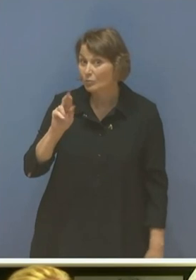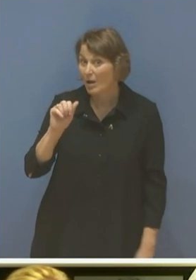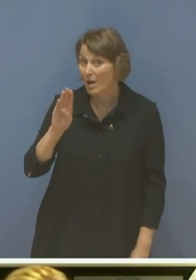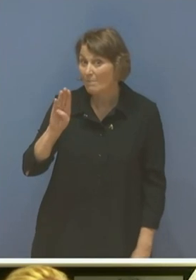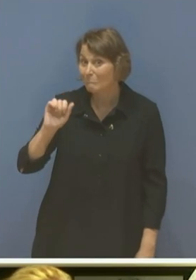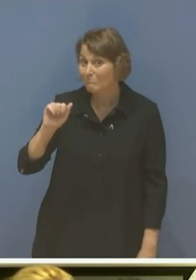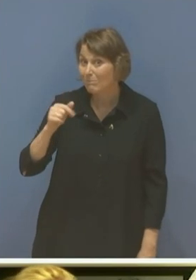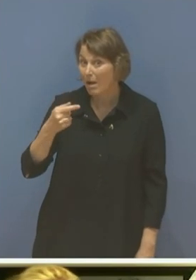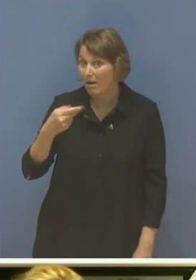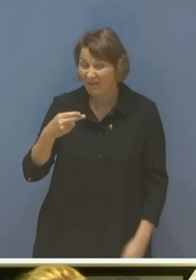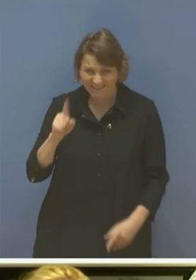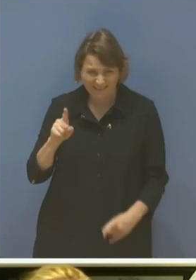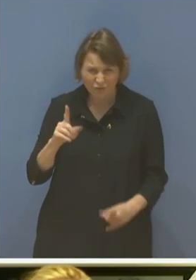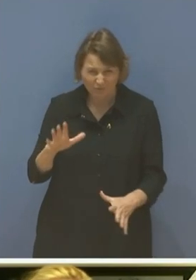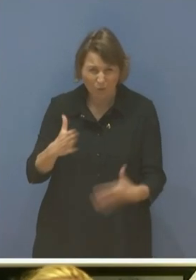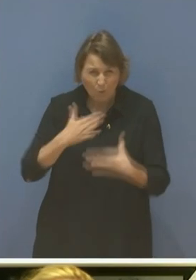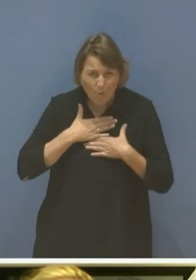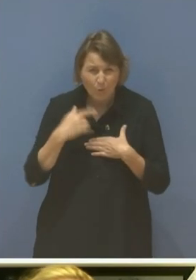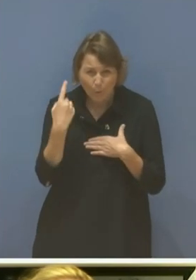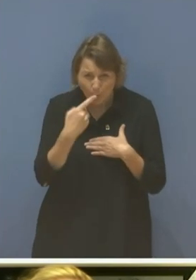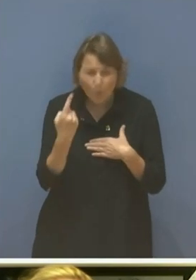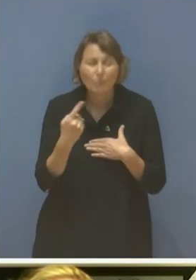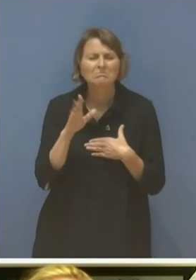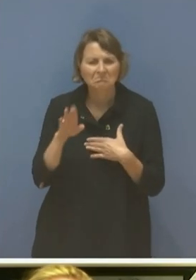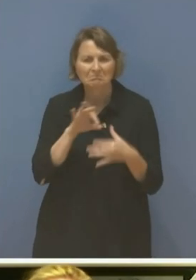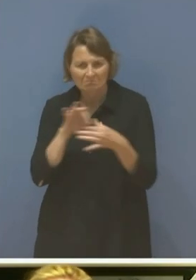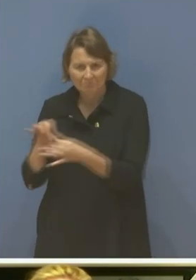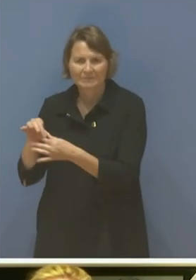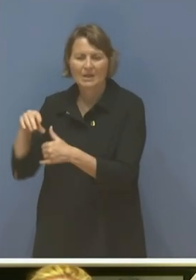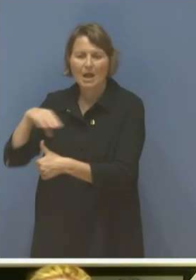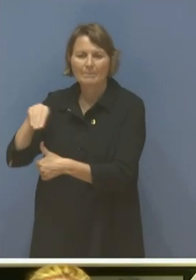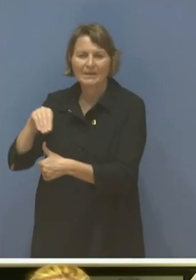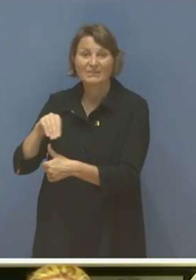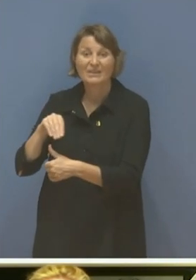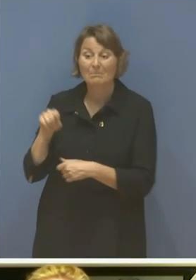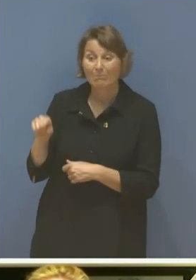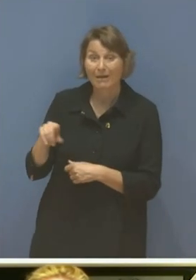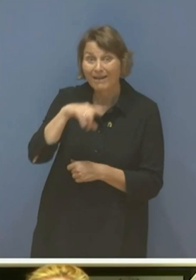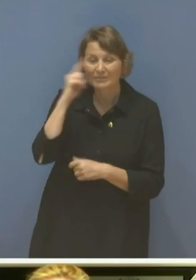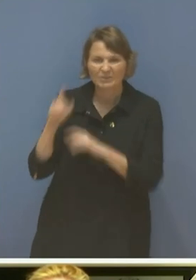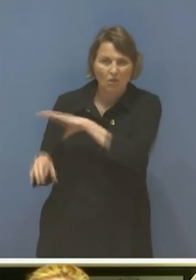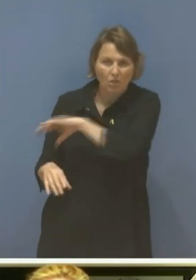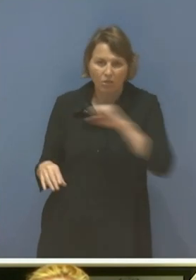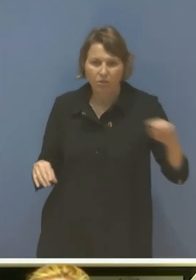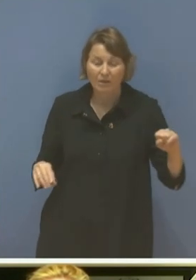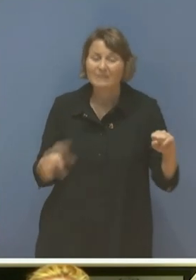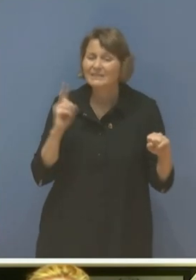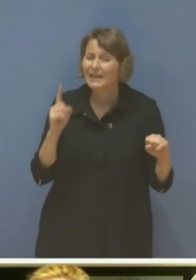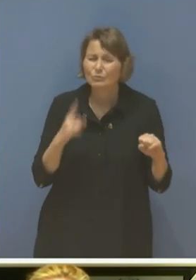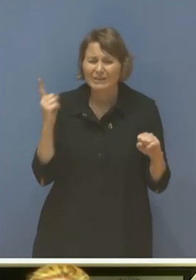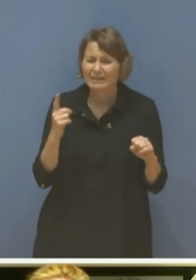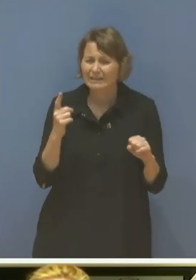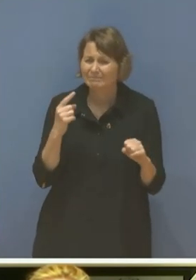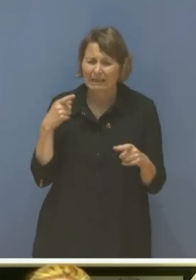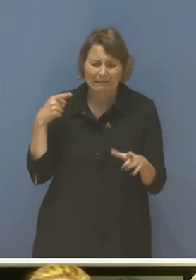before the existence of the state today called Azerbaijan. Azerbaijan massacred indigenous Armenians in